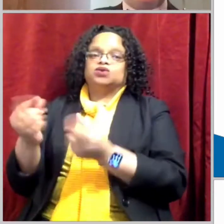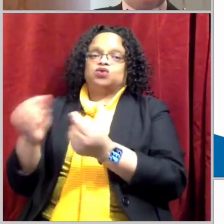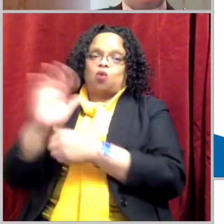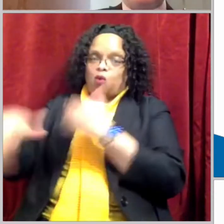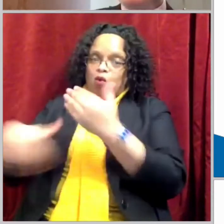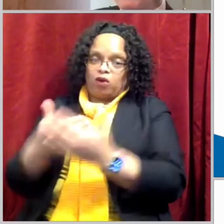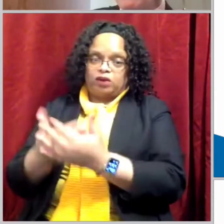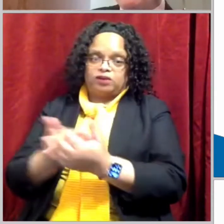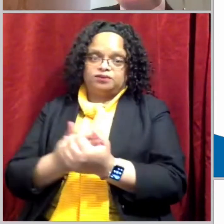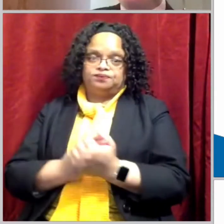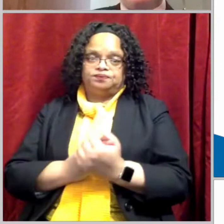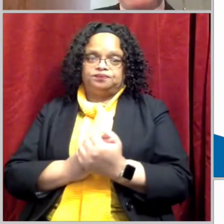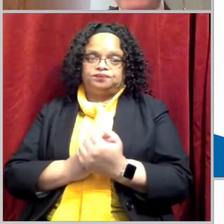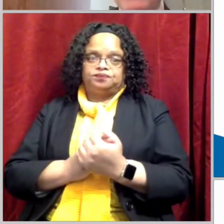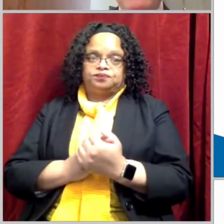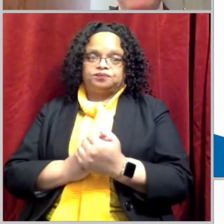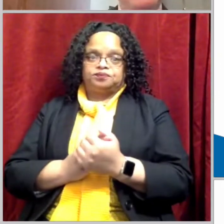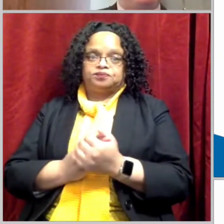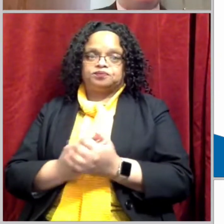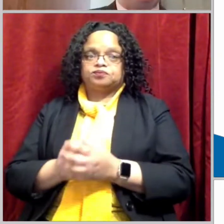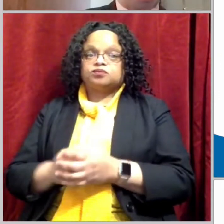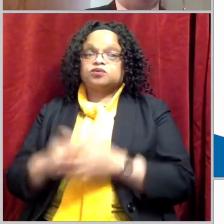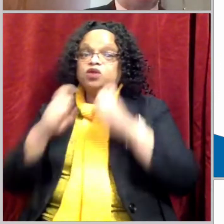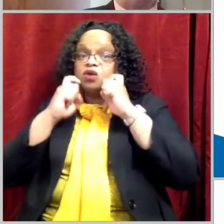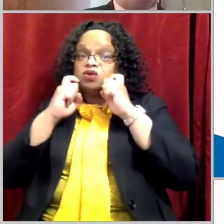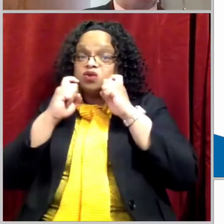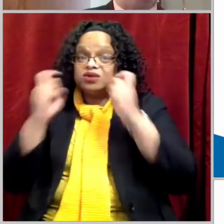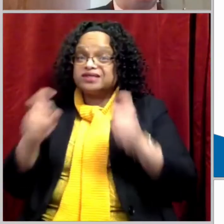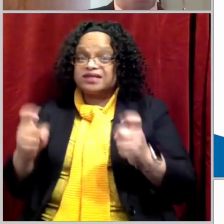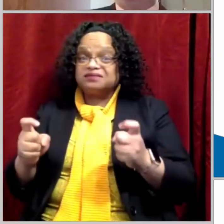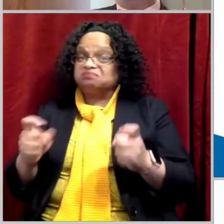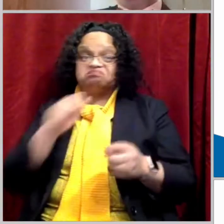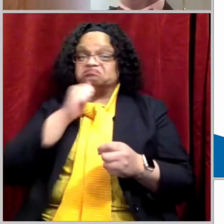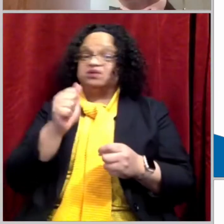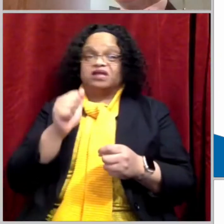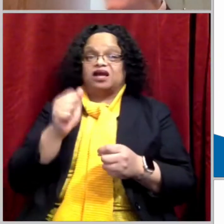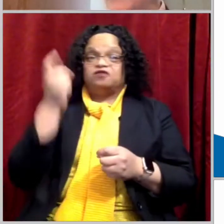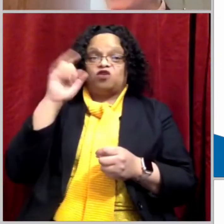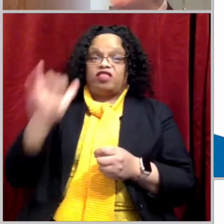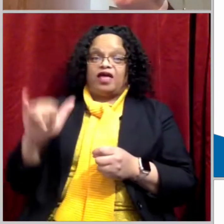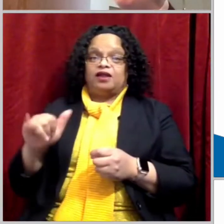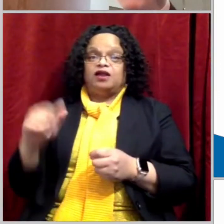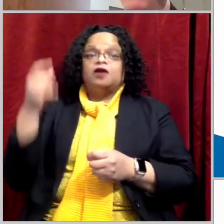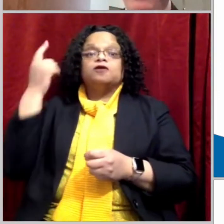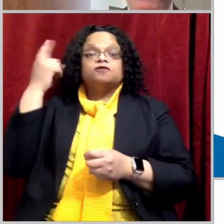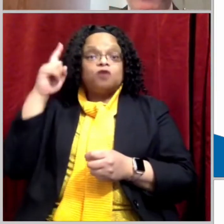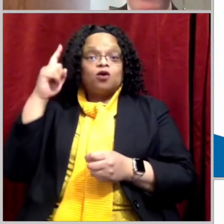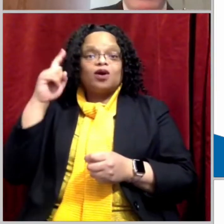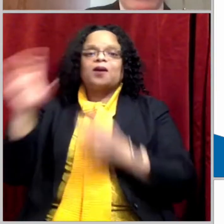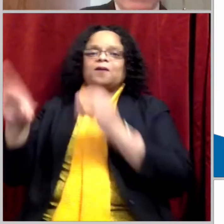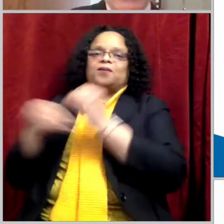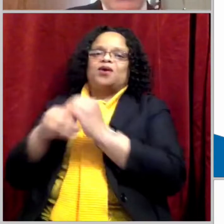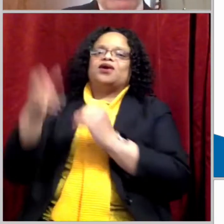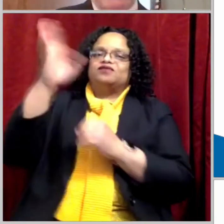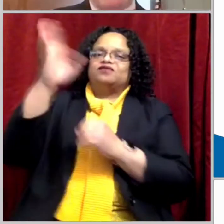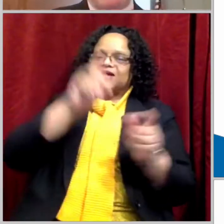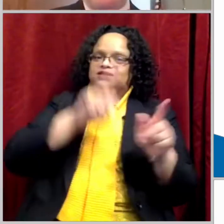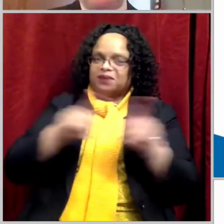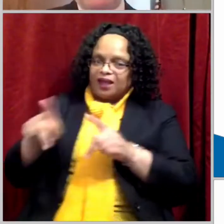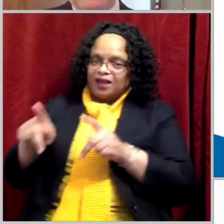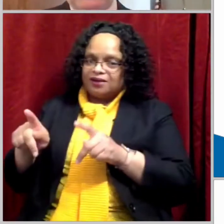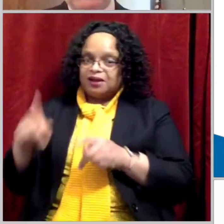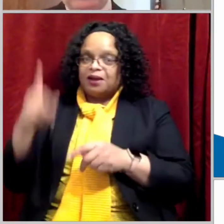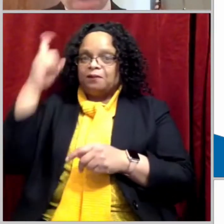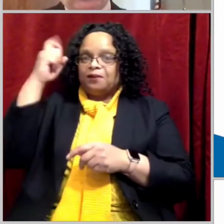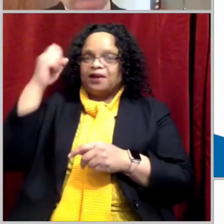that there's no sins Jesus needed to repent of, no sins he needed to be forgiven of, he wanted